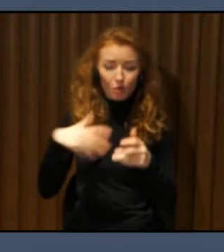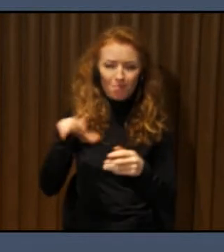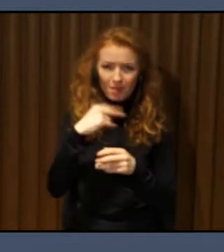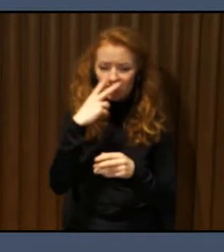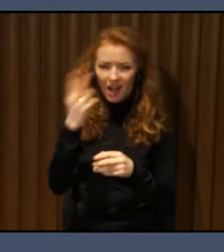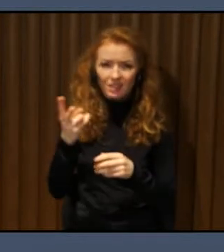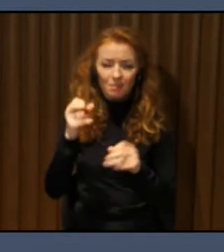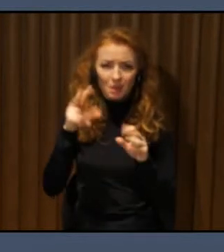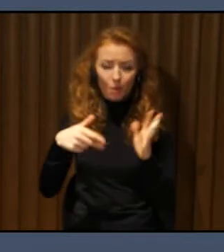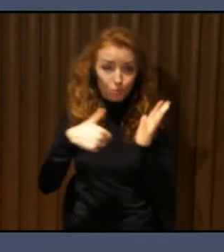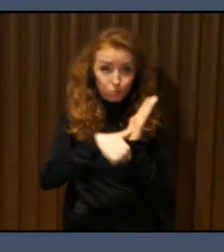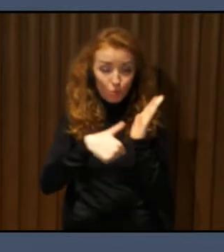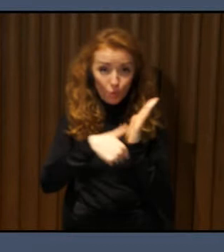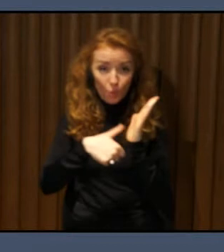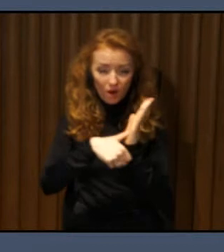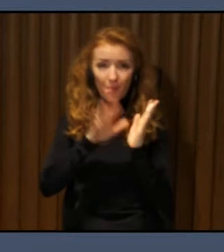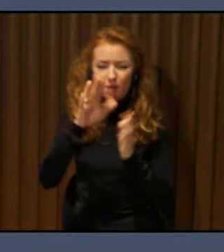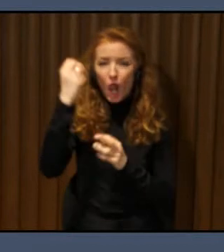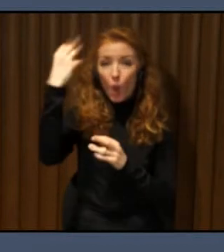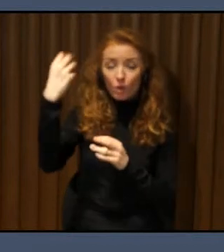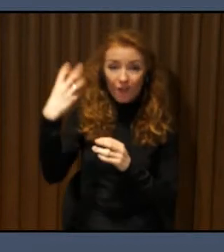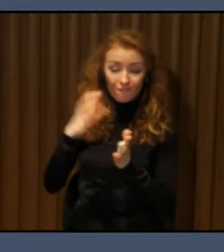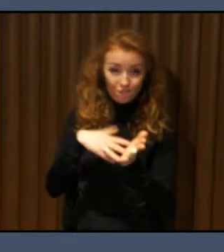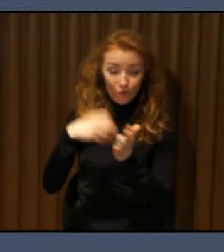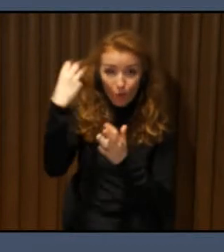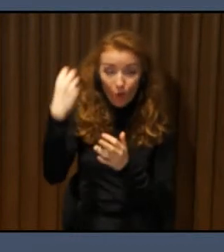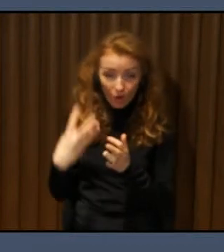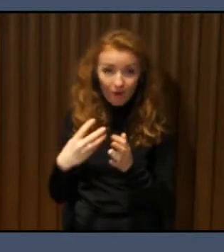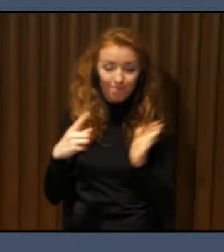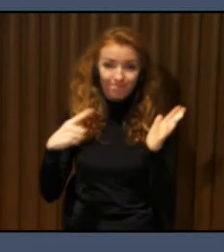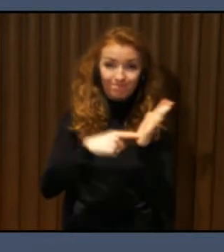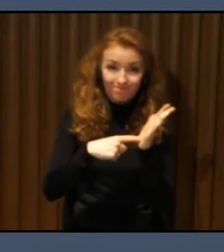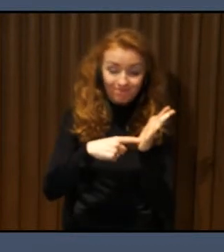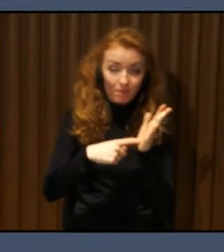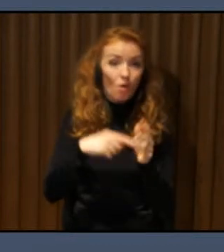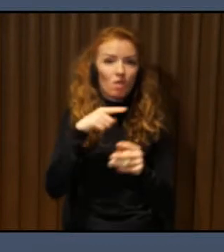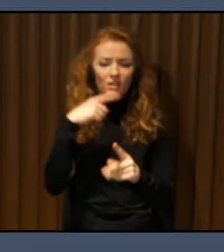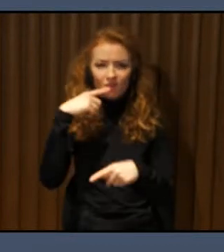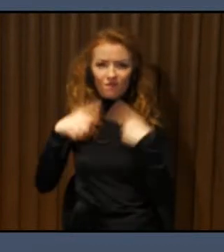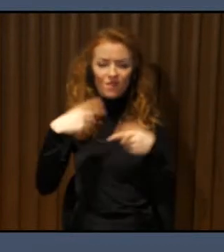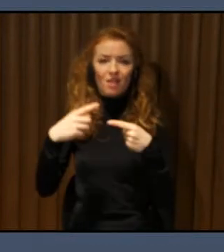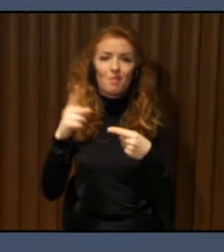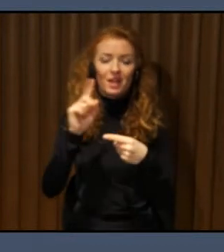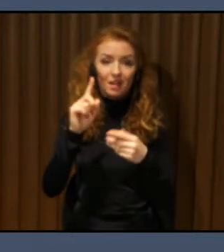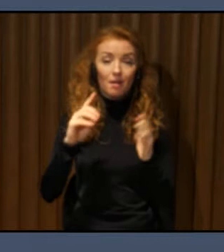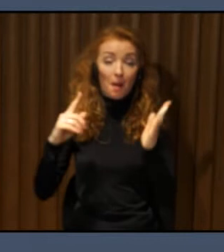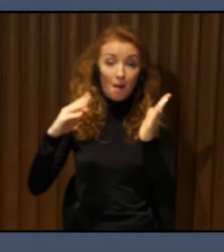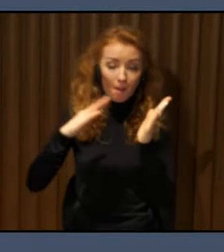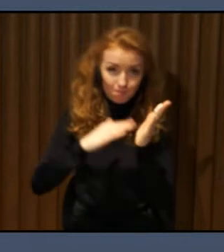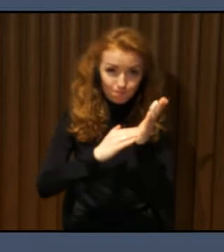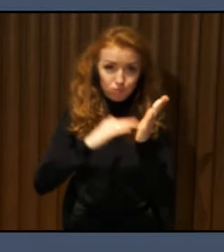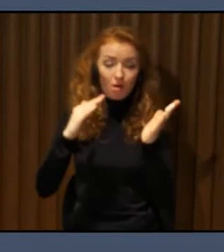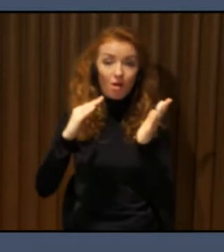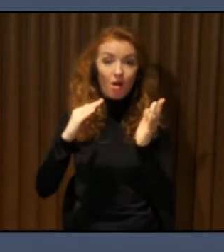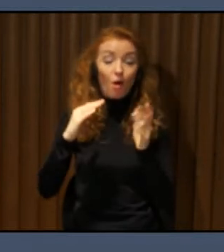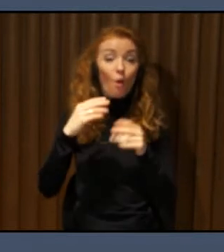shape, different design, but almost everywhere it's push buttons. So when you ask blind people